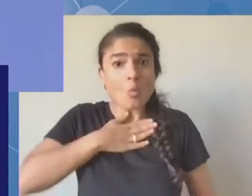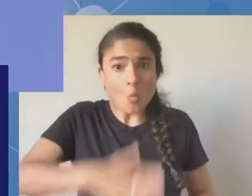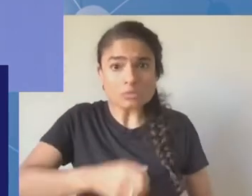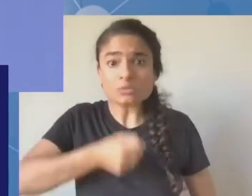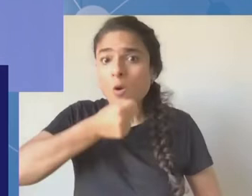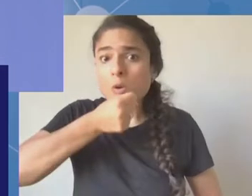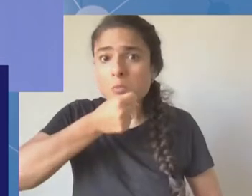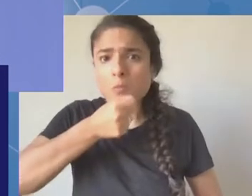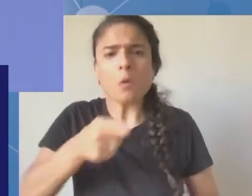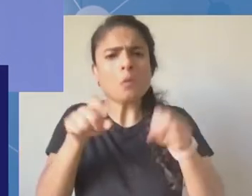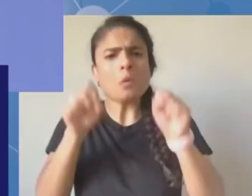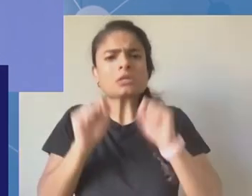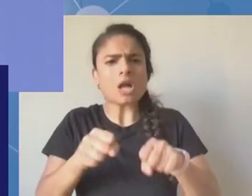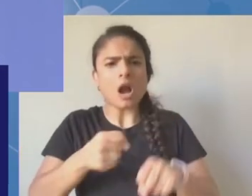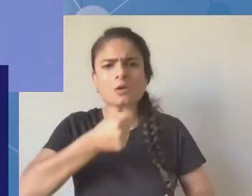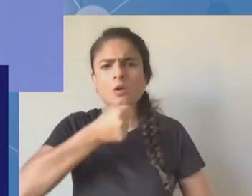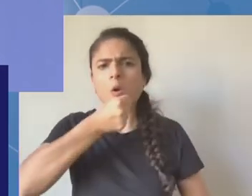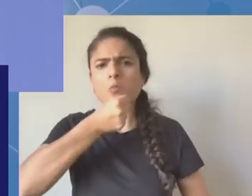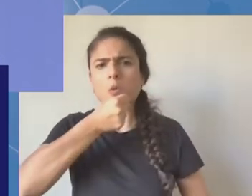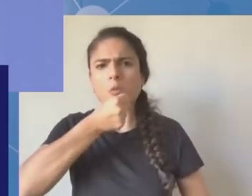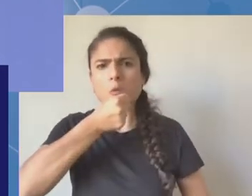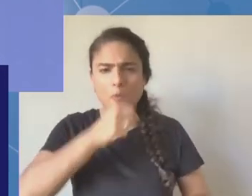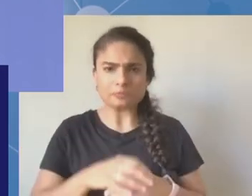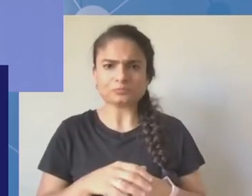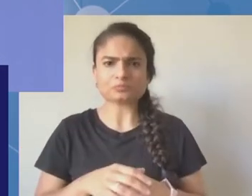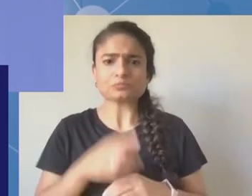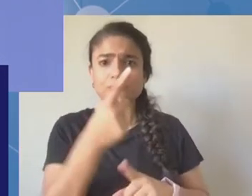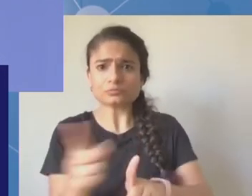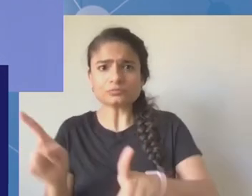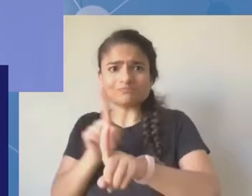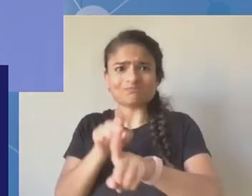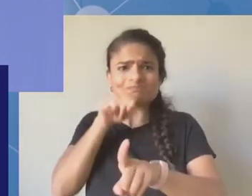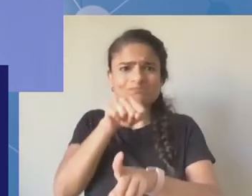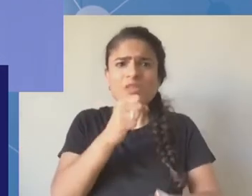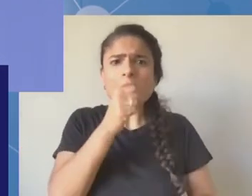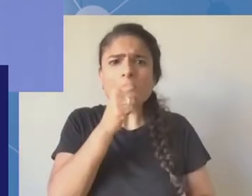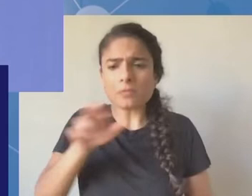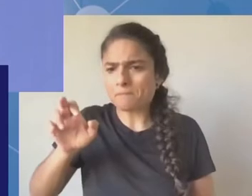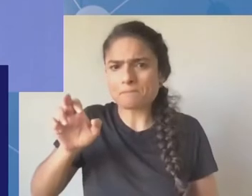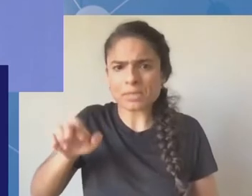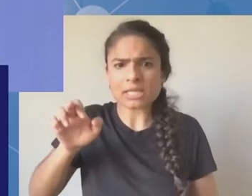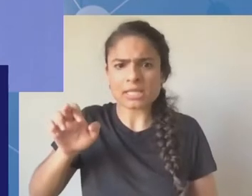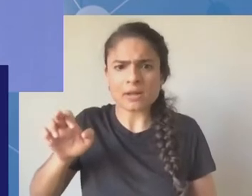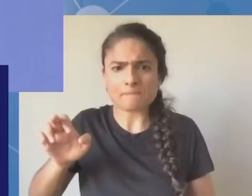online participants to also take. So we'll do it in a round-robin-like fashion.